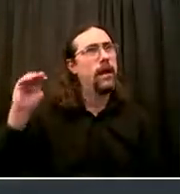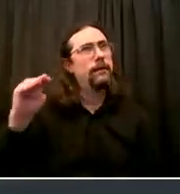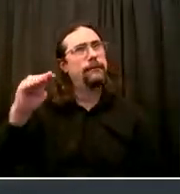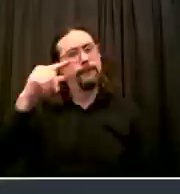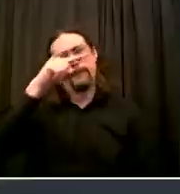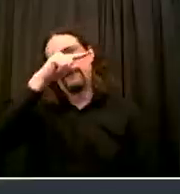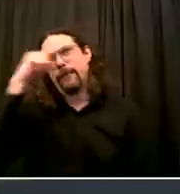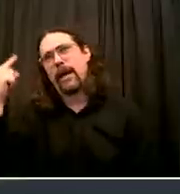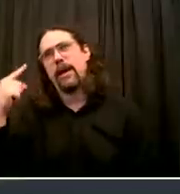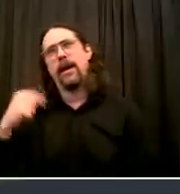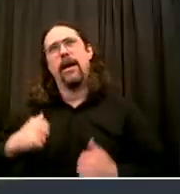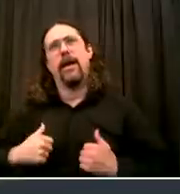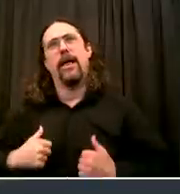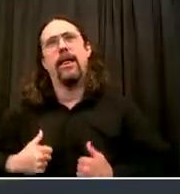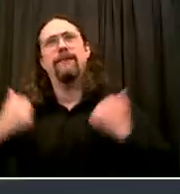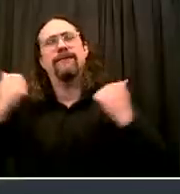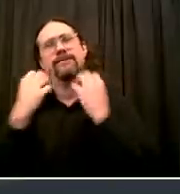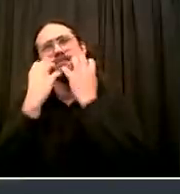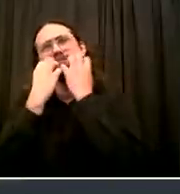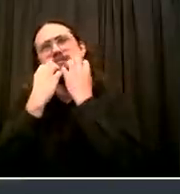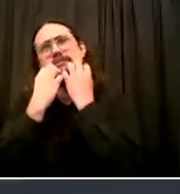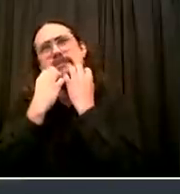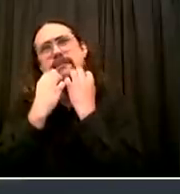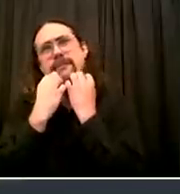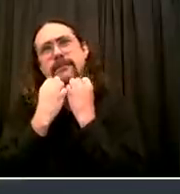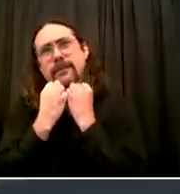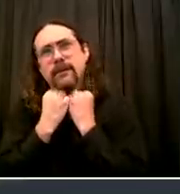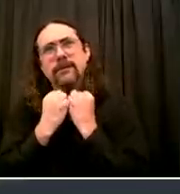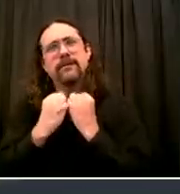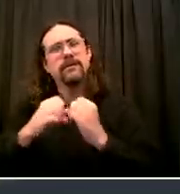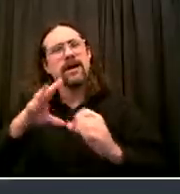Bring it to life in more and more ways In this city